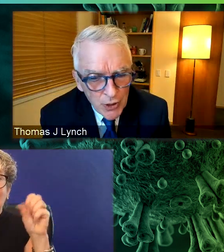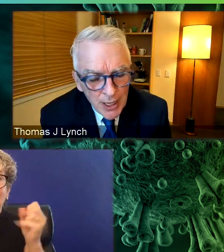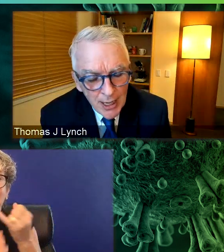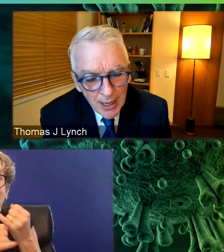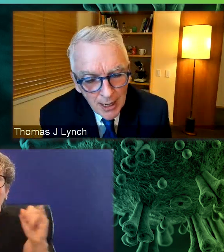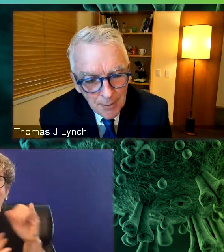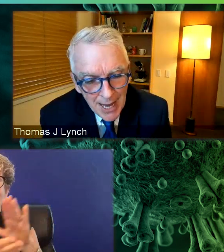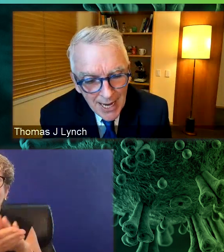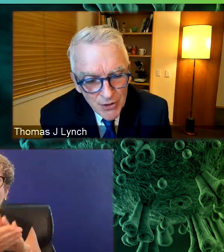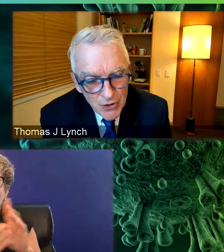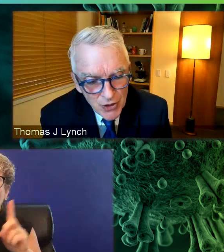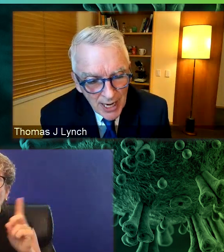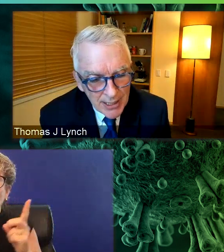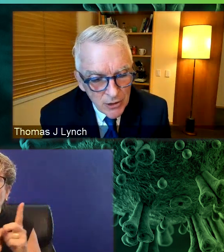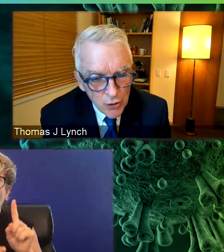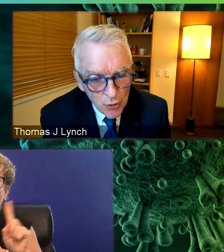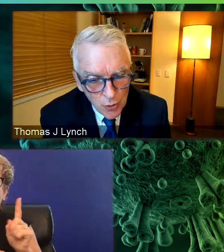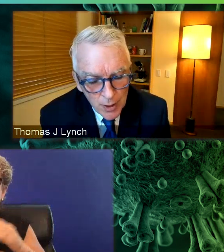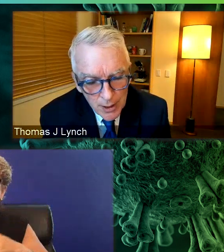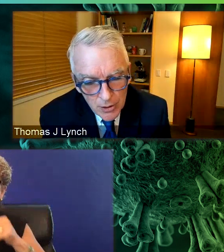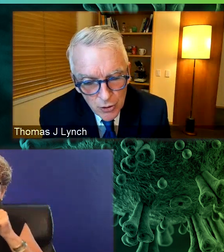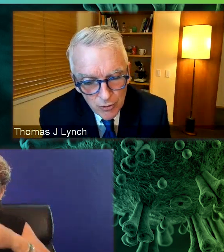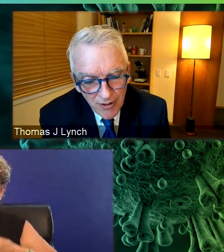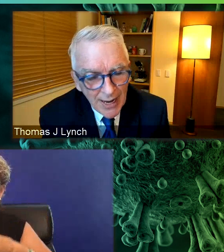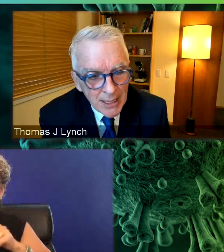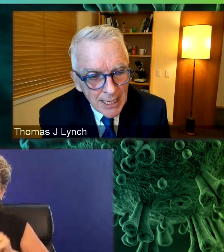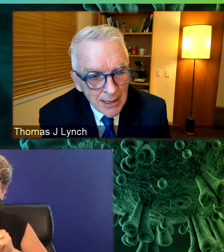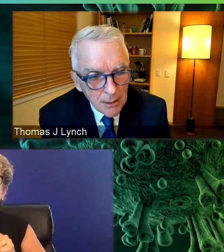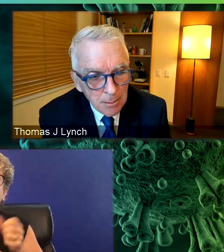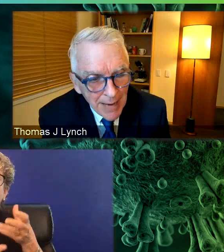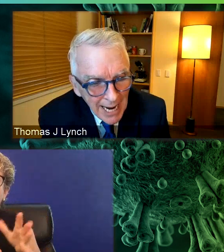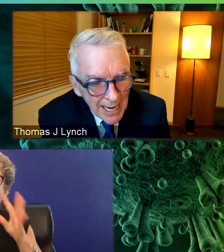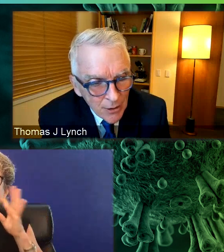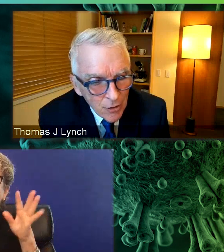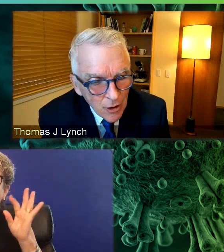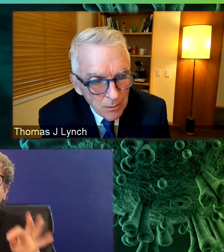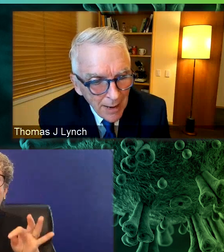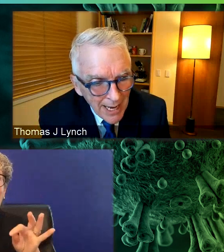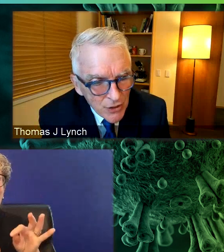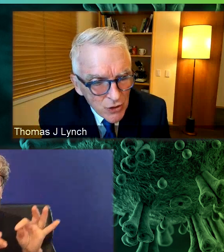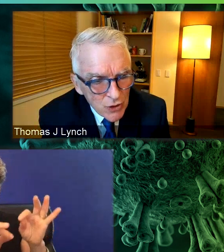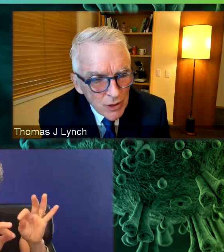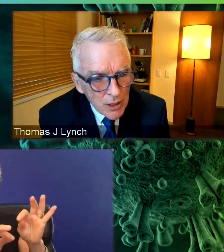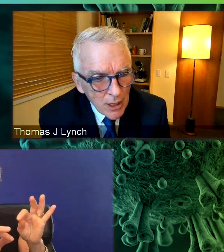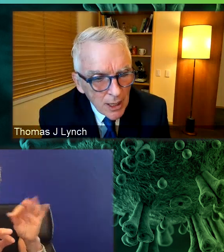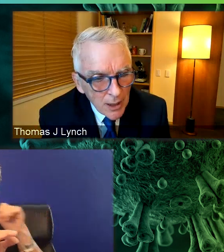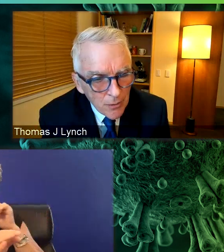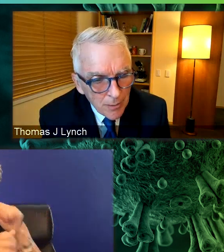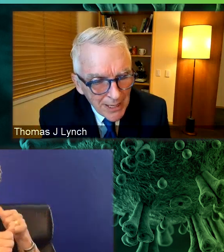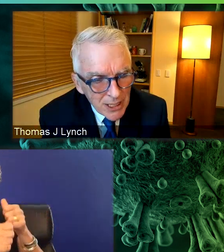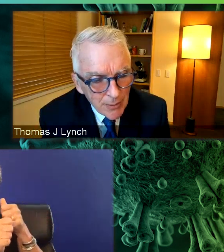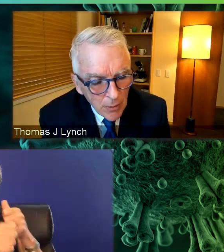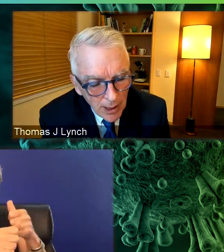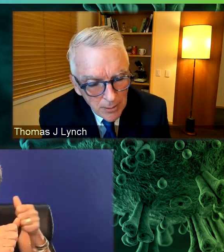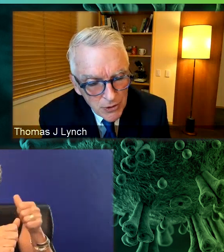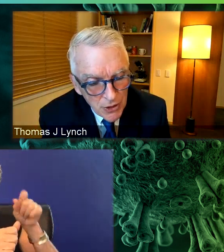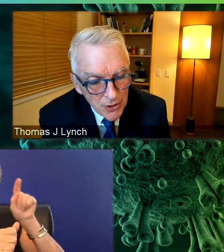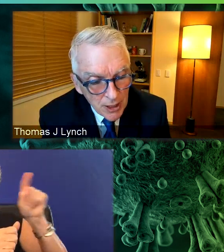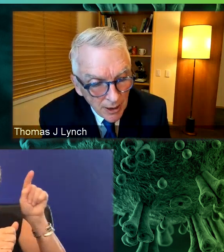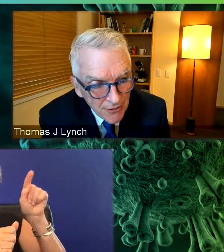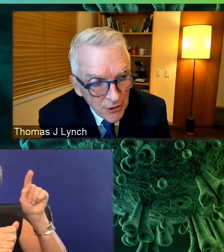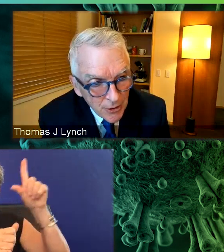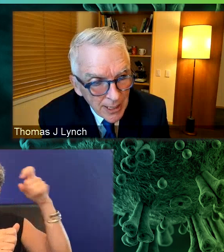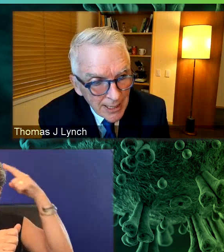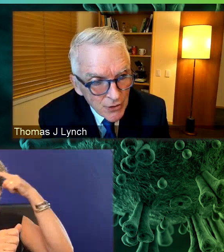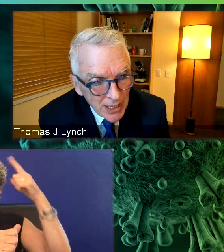she works, has decided to violate the ban on masks, masking requirements